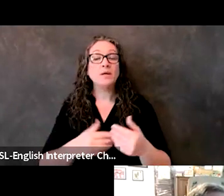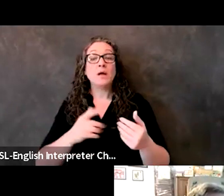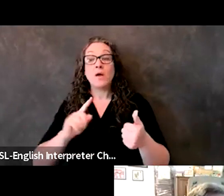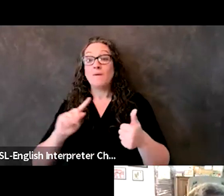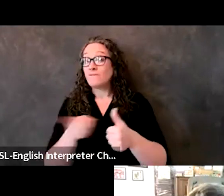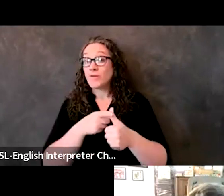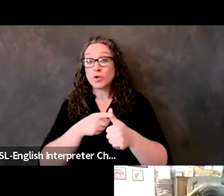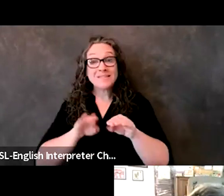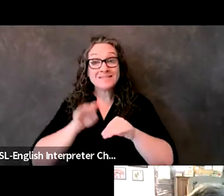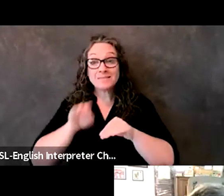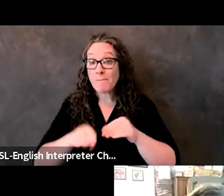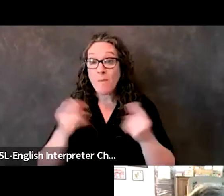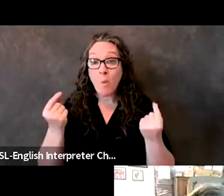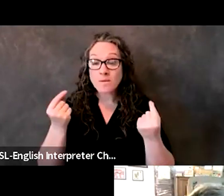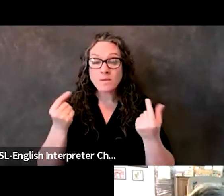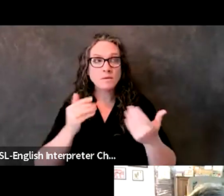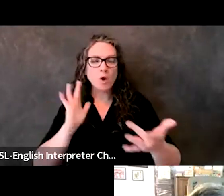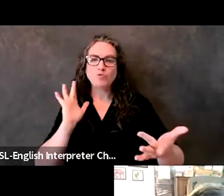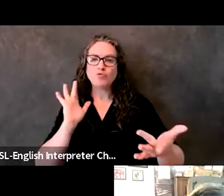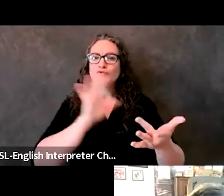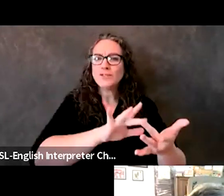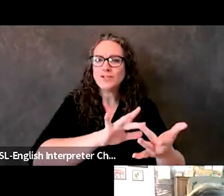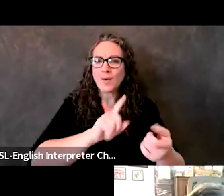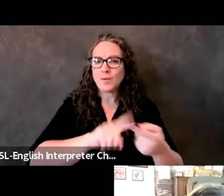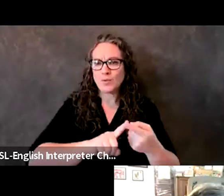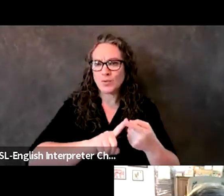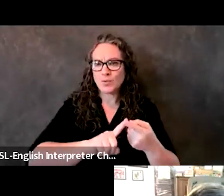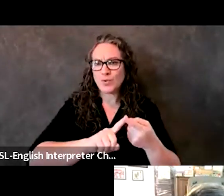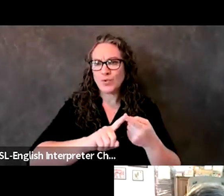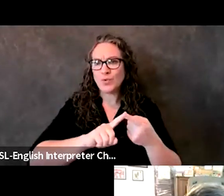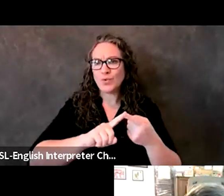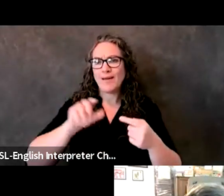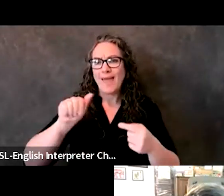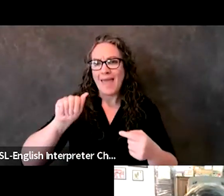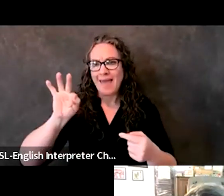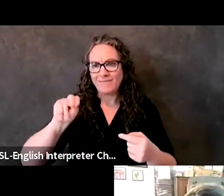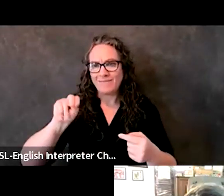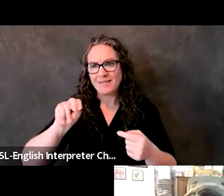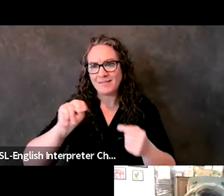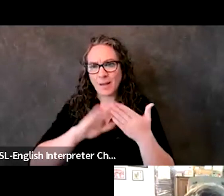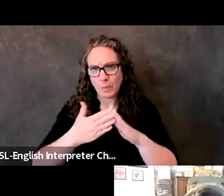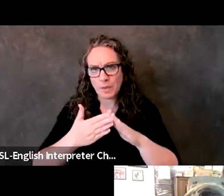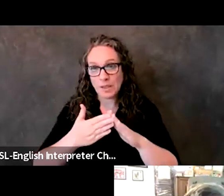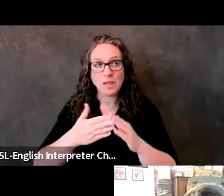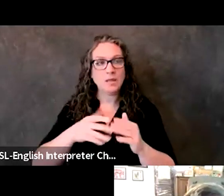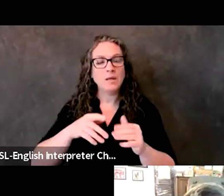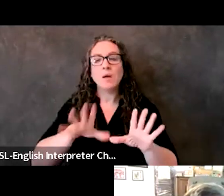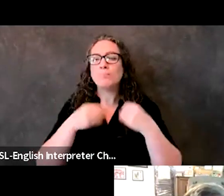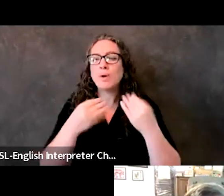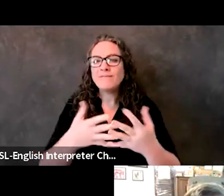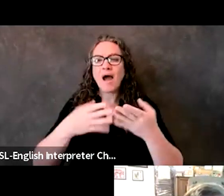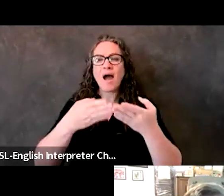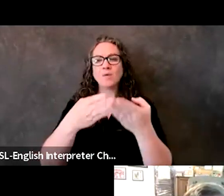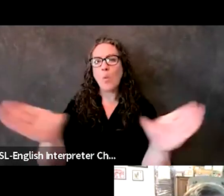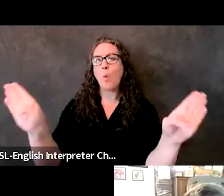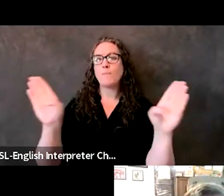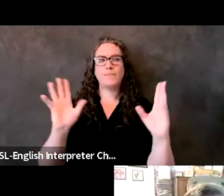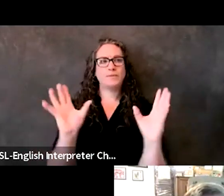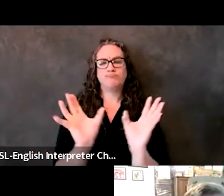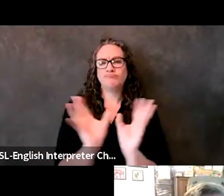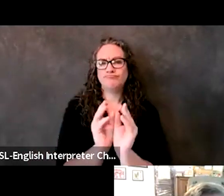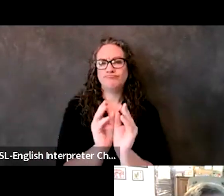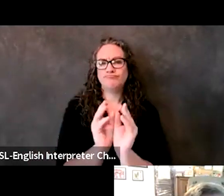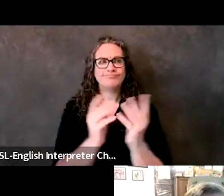and provide them a forum. Okay. This forum needs to be, to have an open dialogue